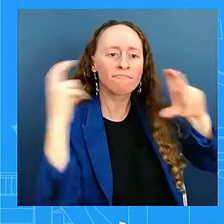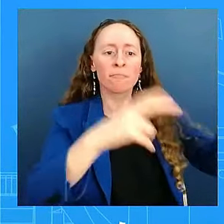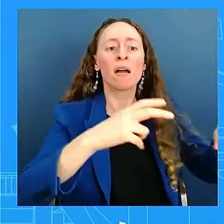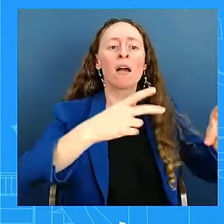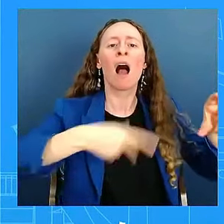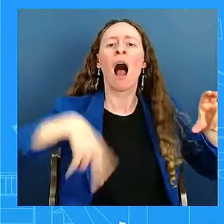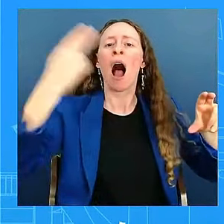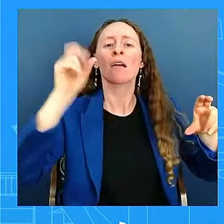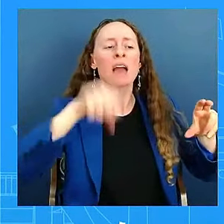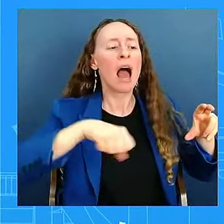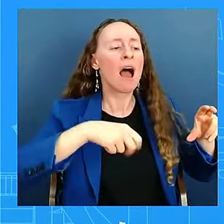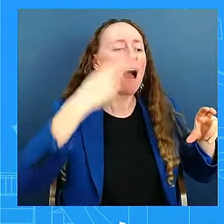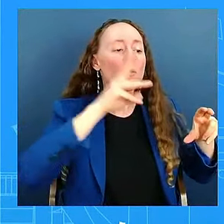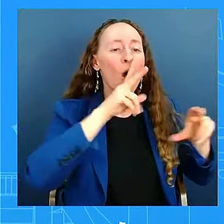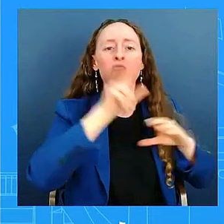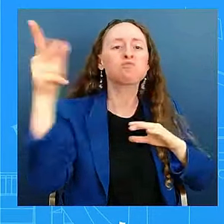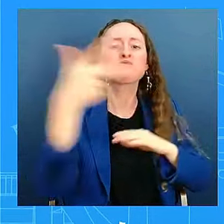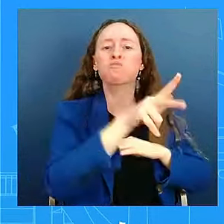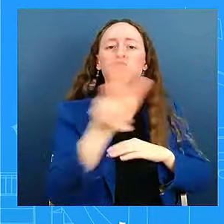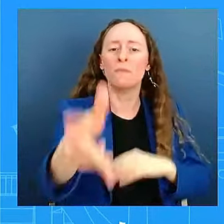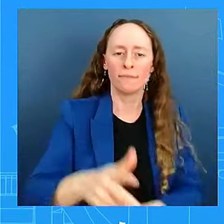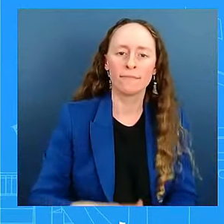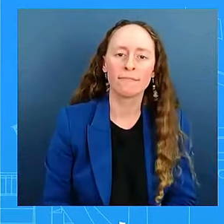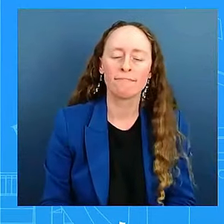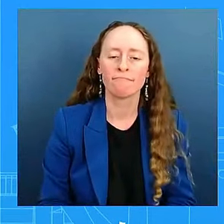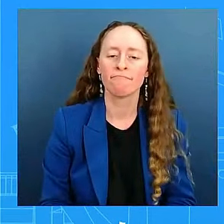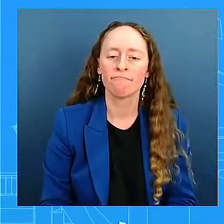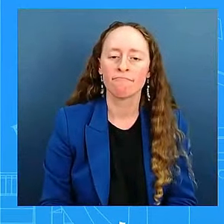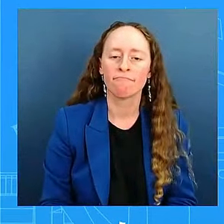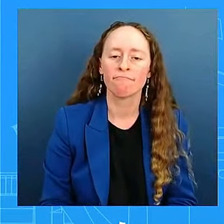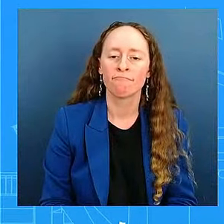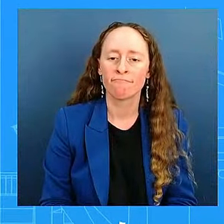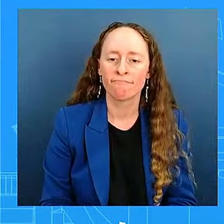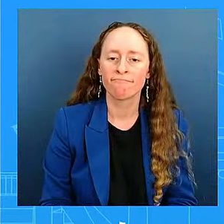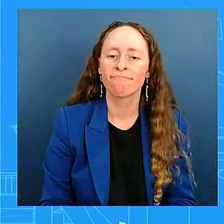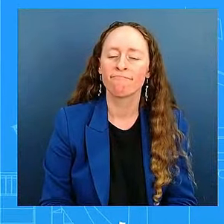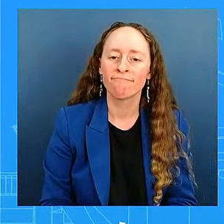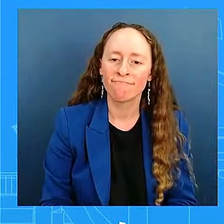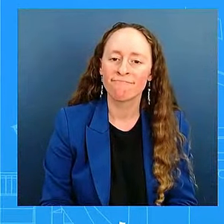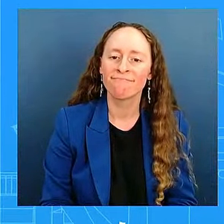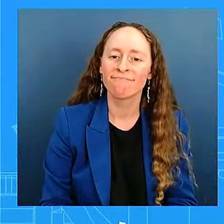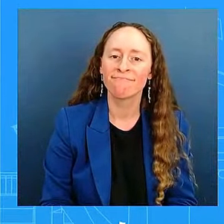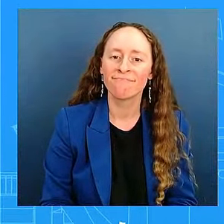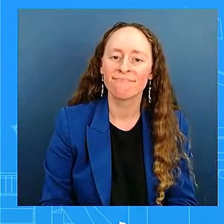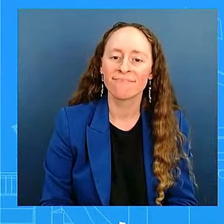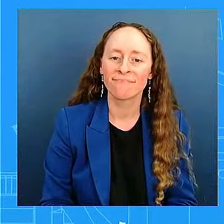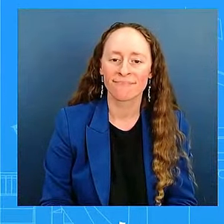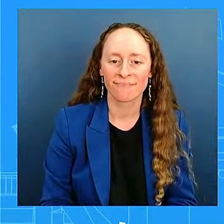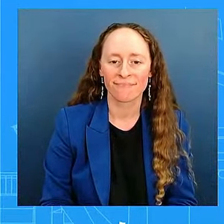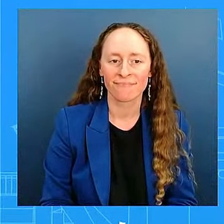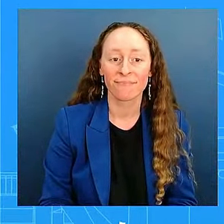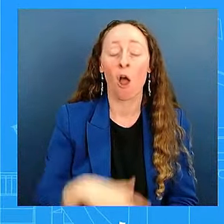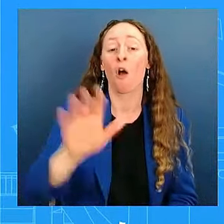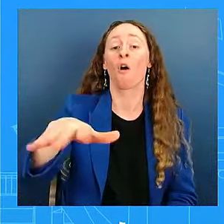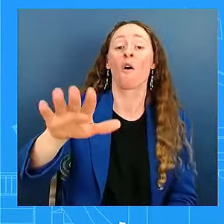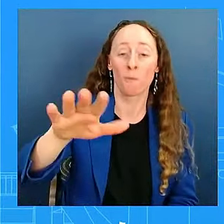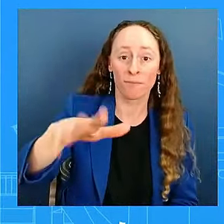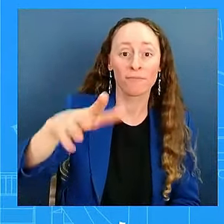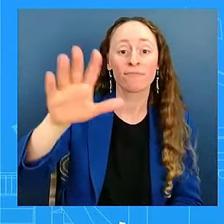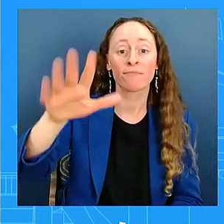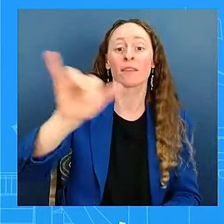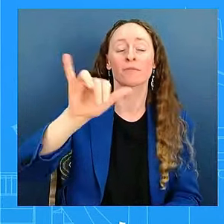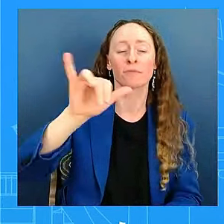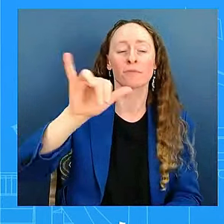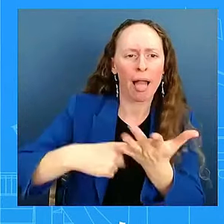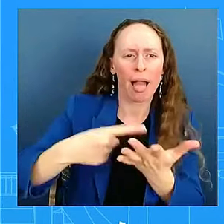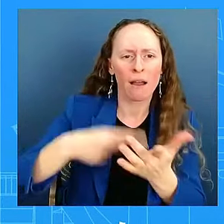then we'll go to Josh to kick us off. So collective bargaining, as you hear us say many times